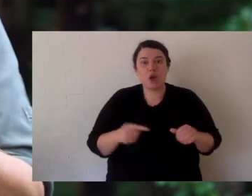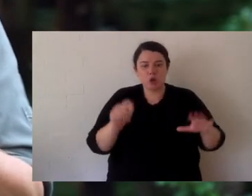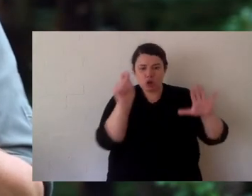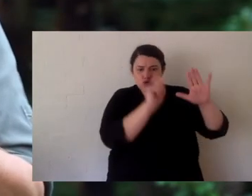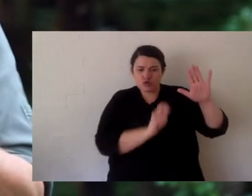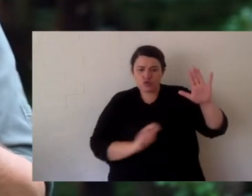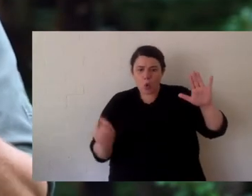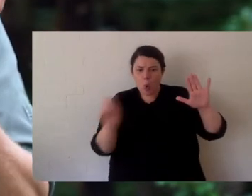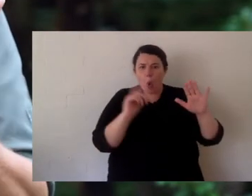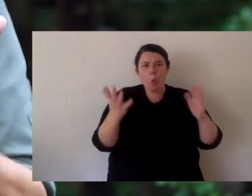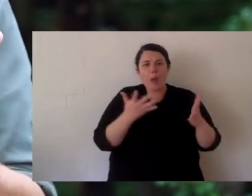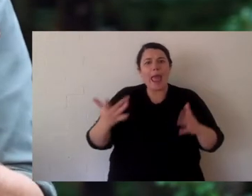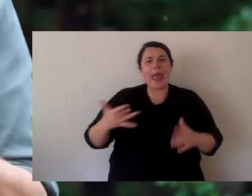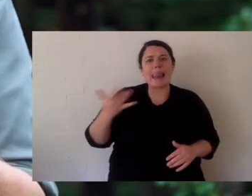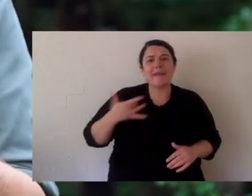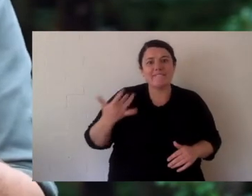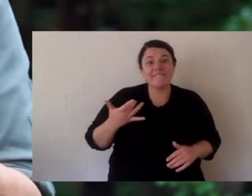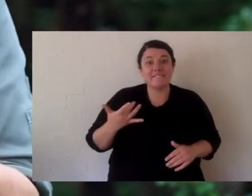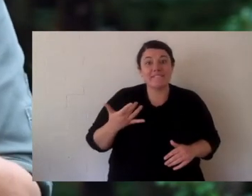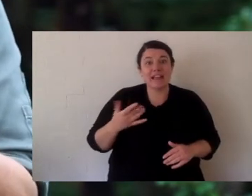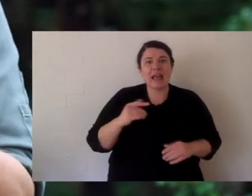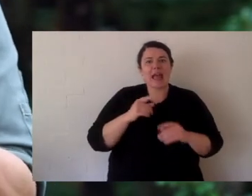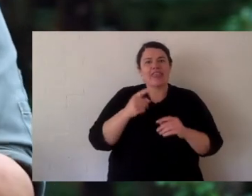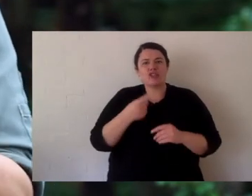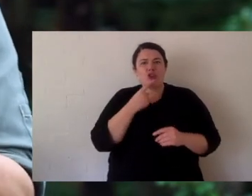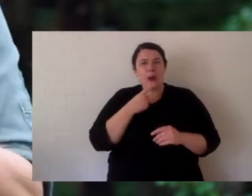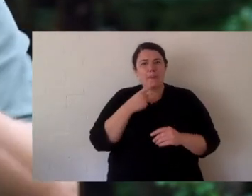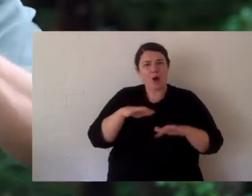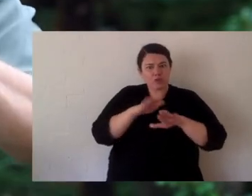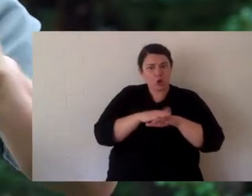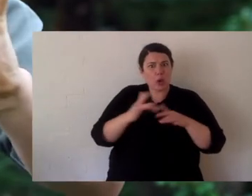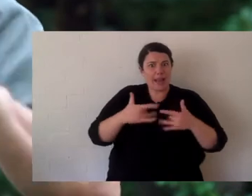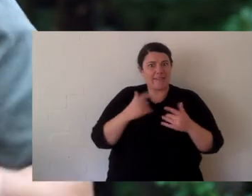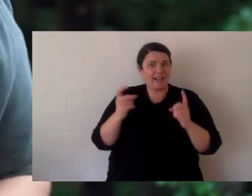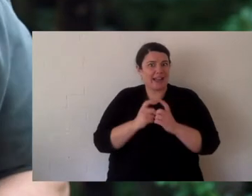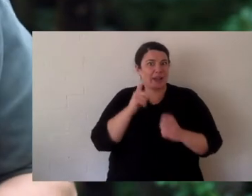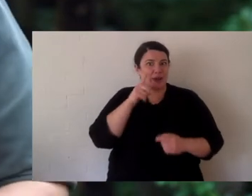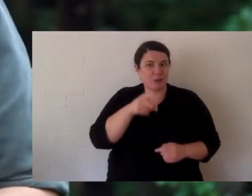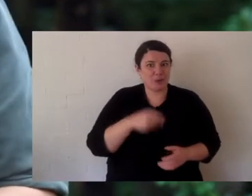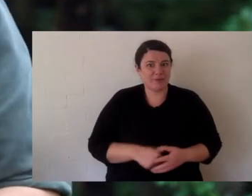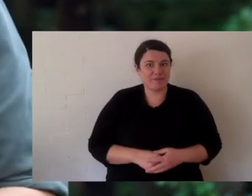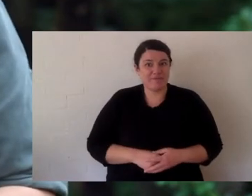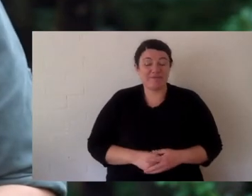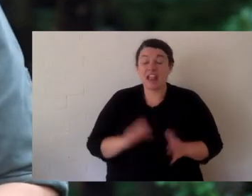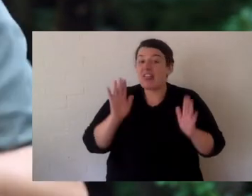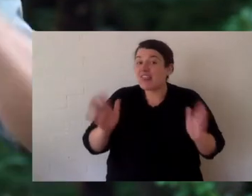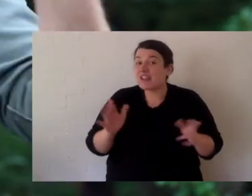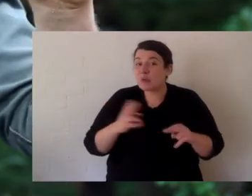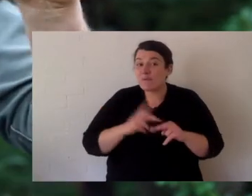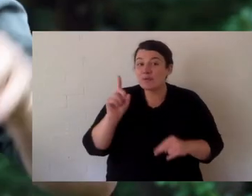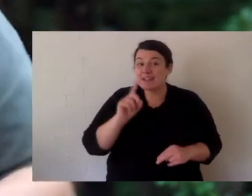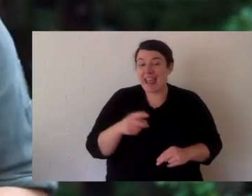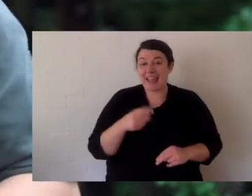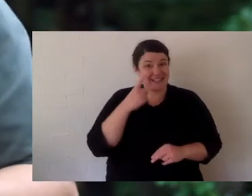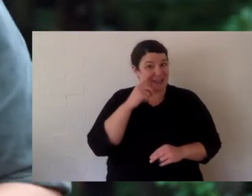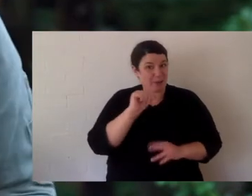platypus? Are there other, is there more than one species of turtle? I want a picture of that underwater world. And that's it for today. Thanks for